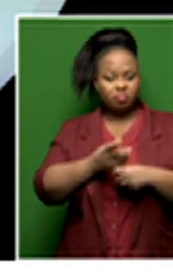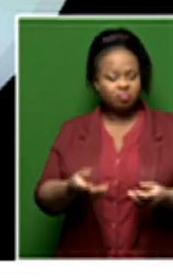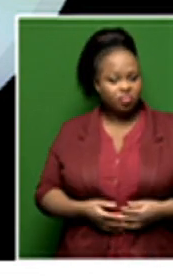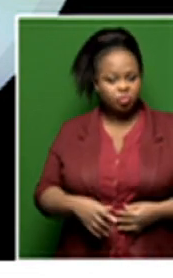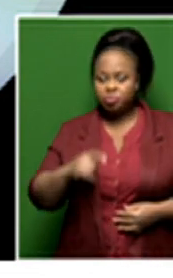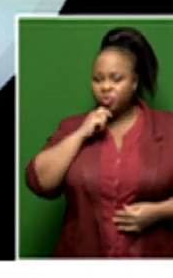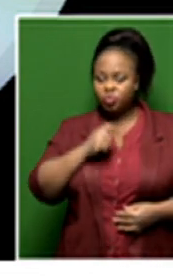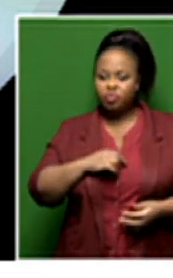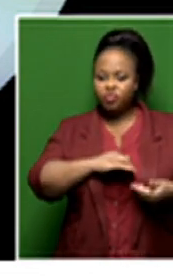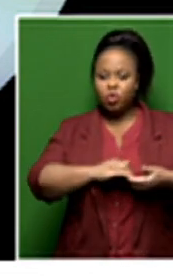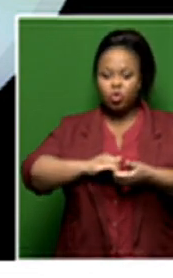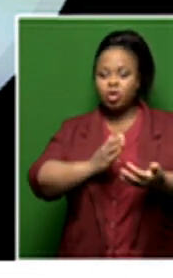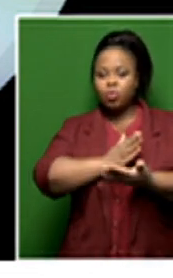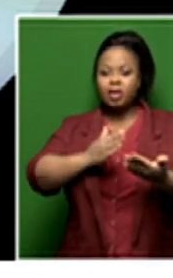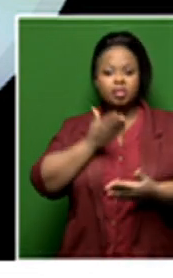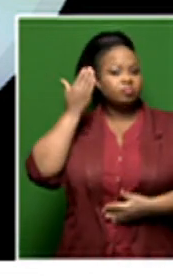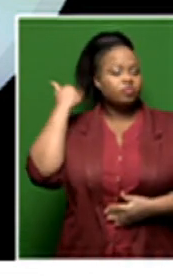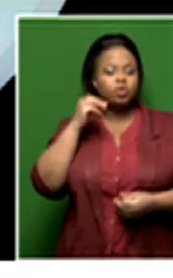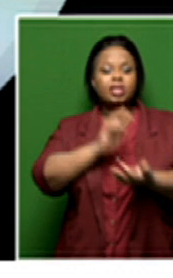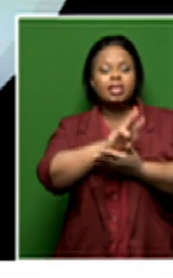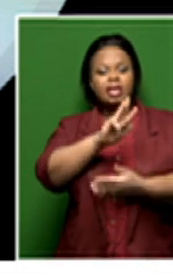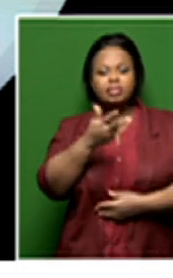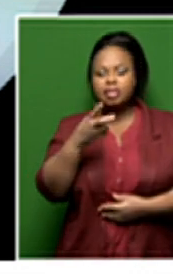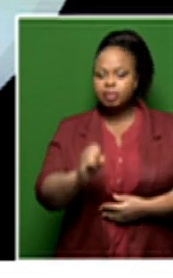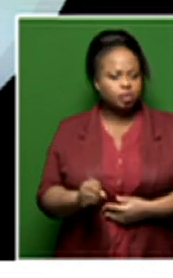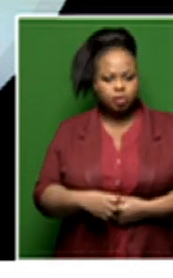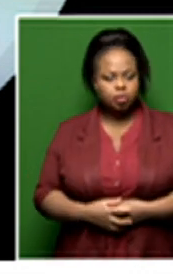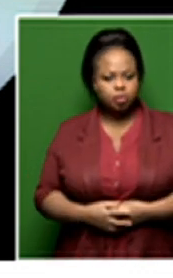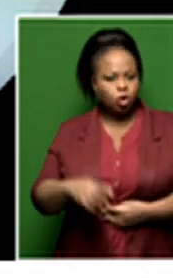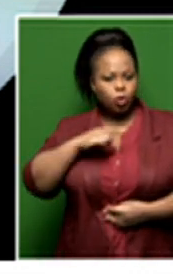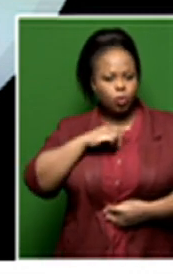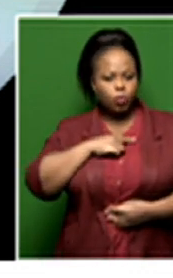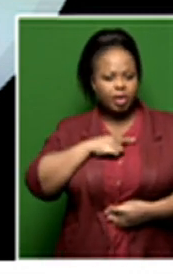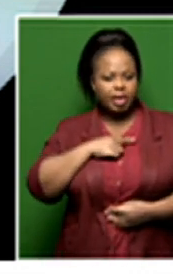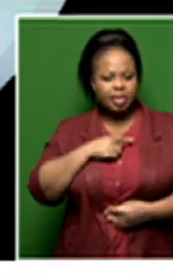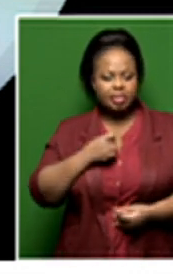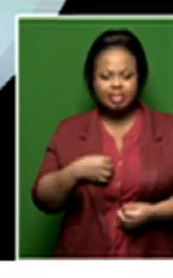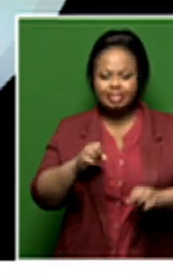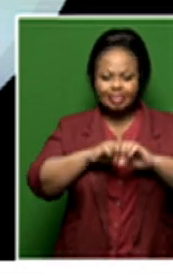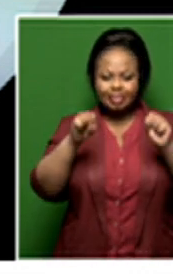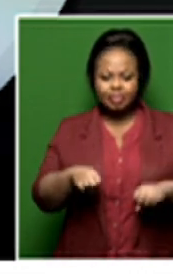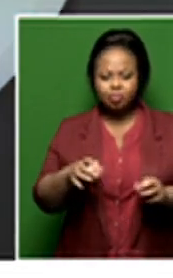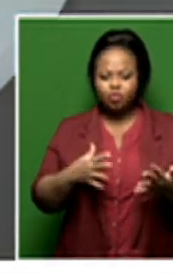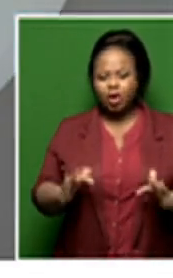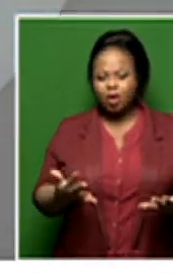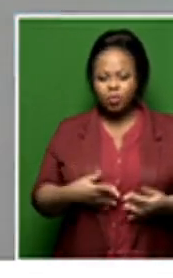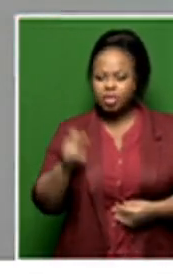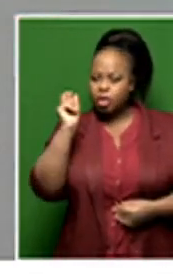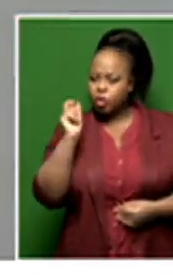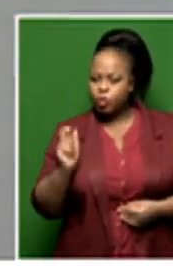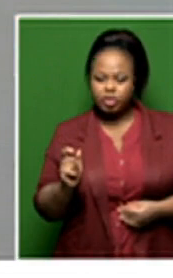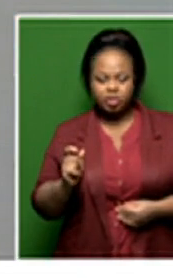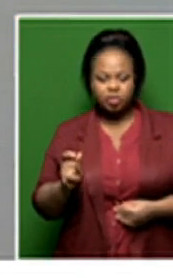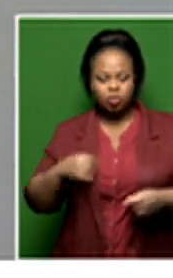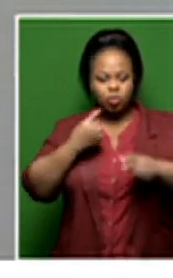choirs then in the 1980s, because the notation system, the tonic